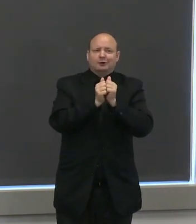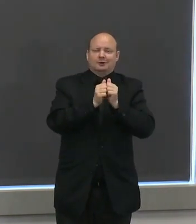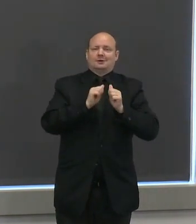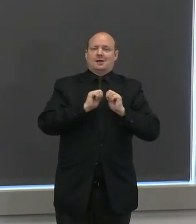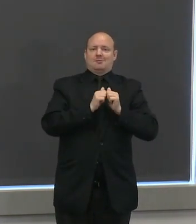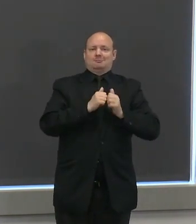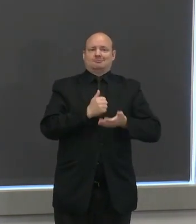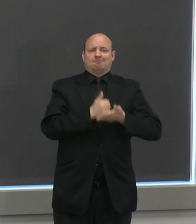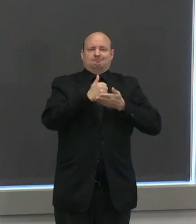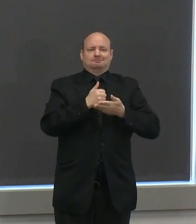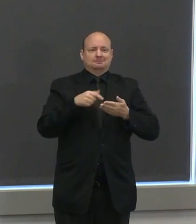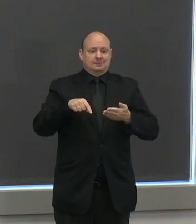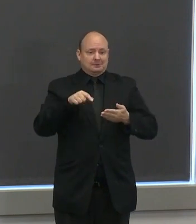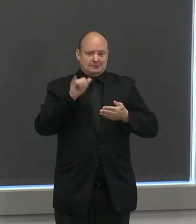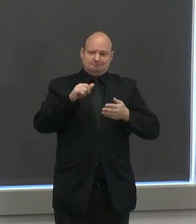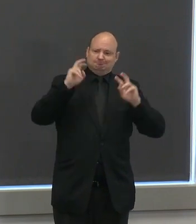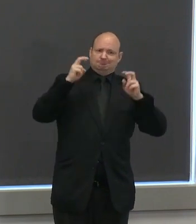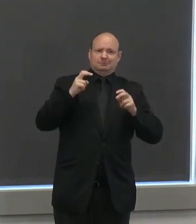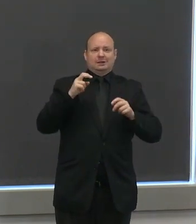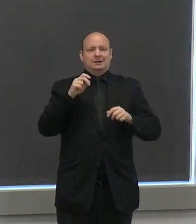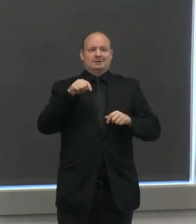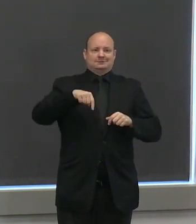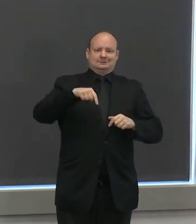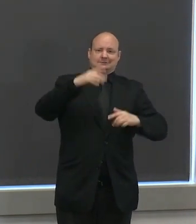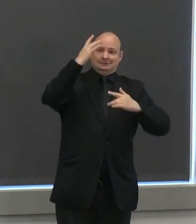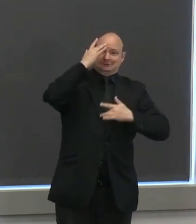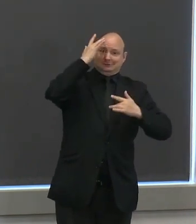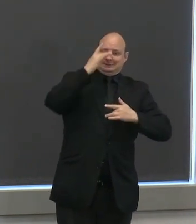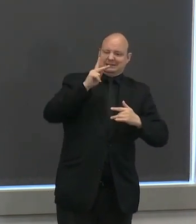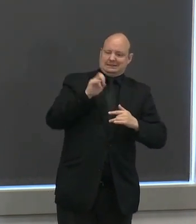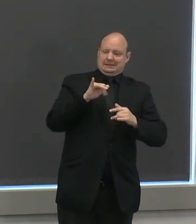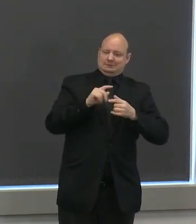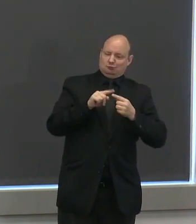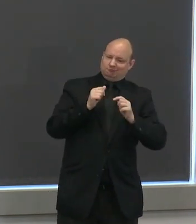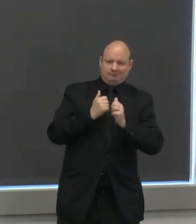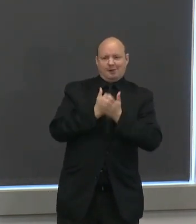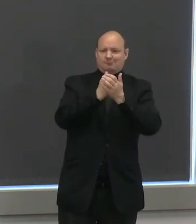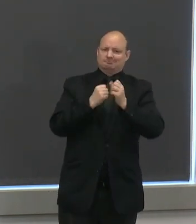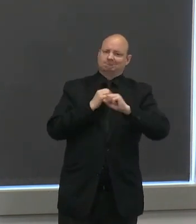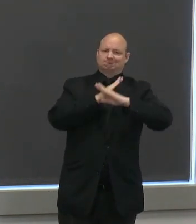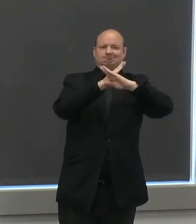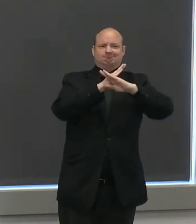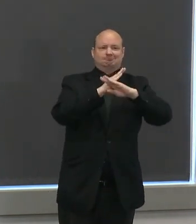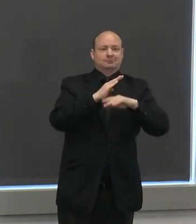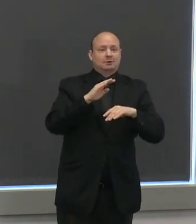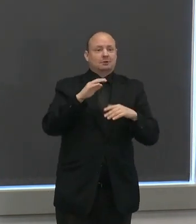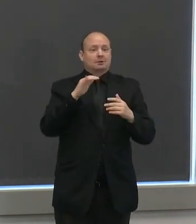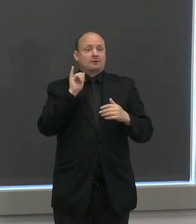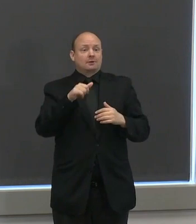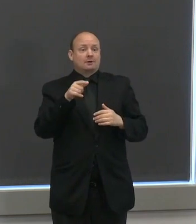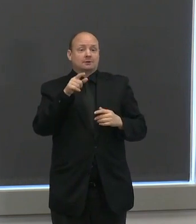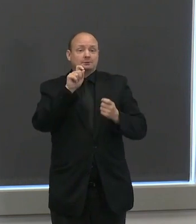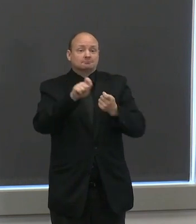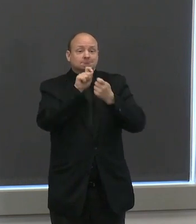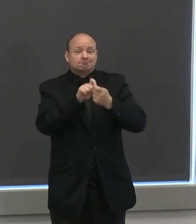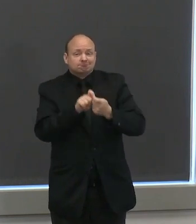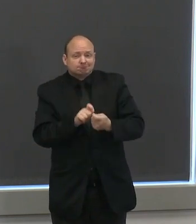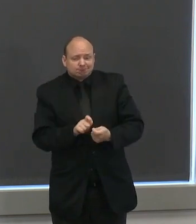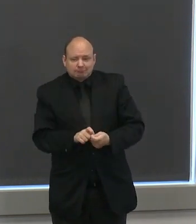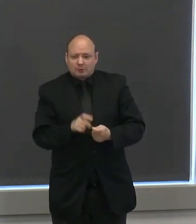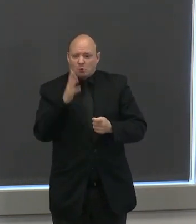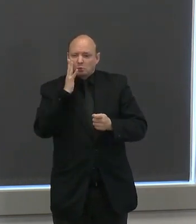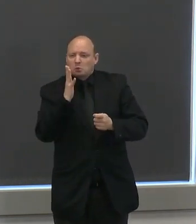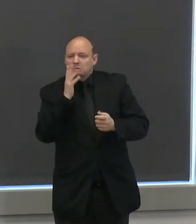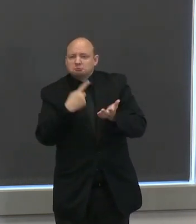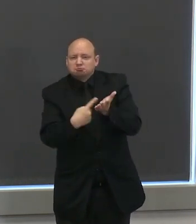to beating the disease i will let ohsu speak to the particulars but this tool is a critical